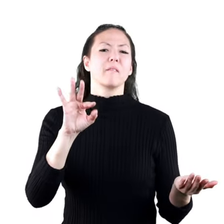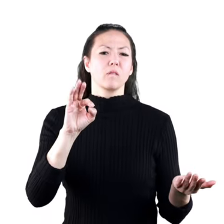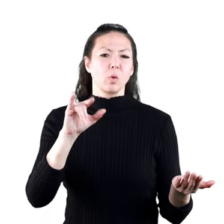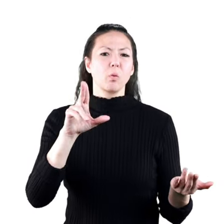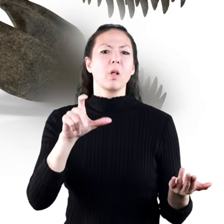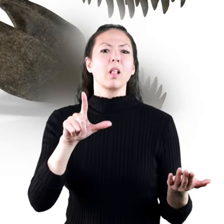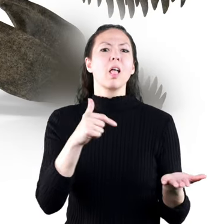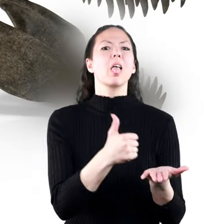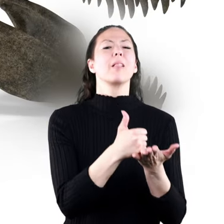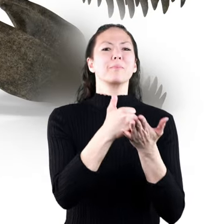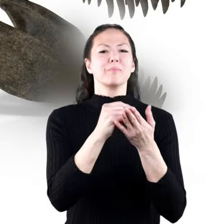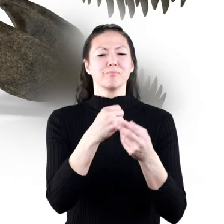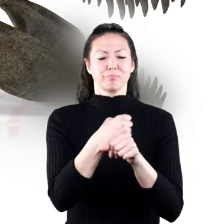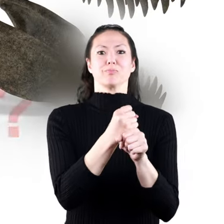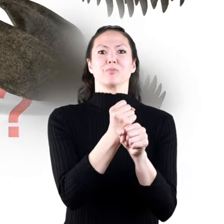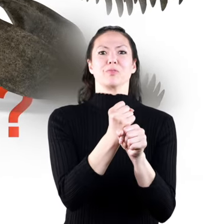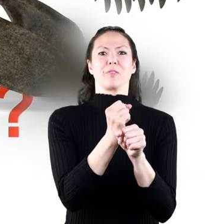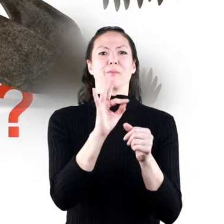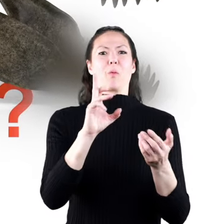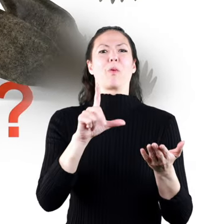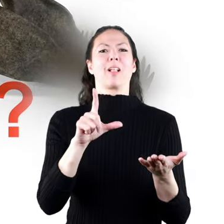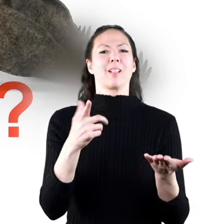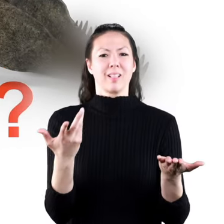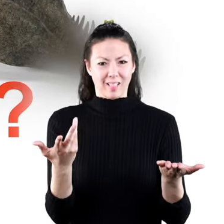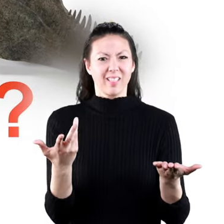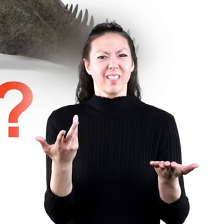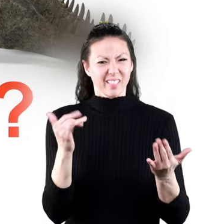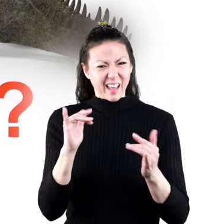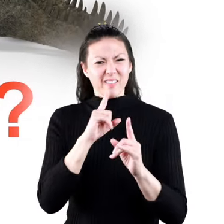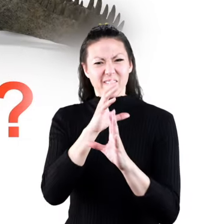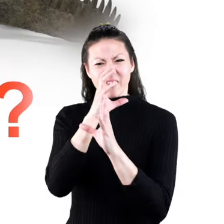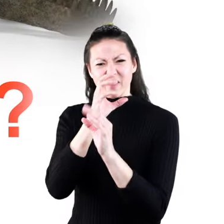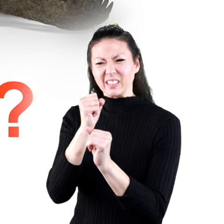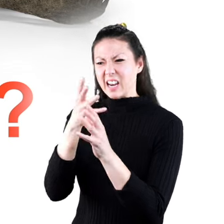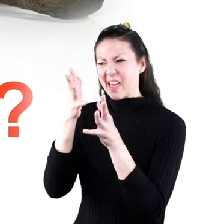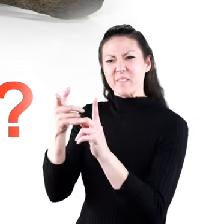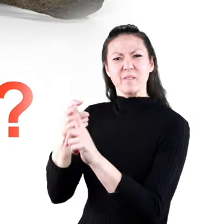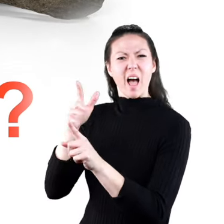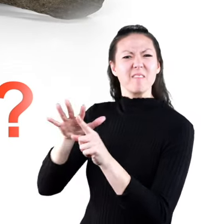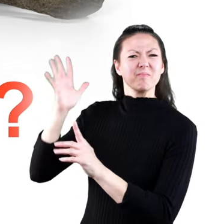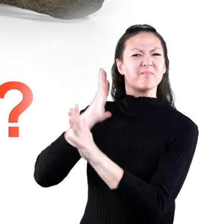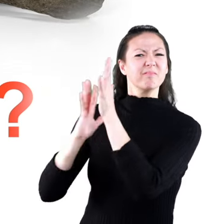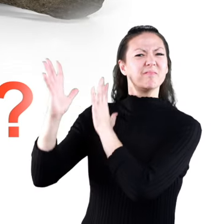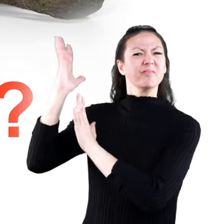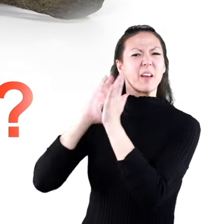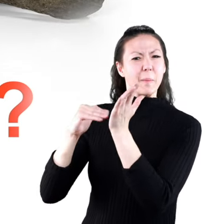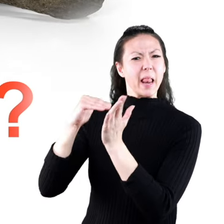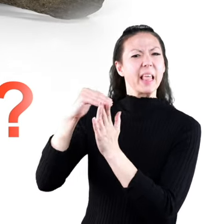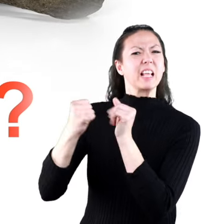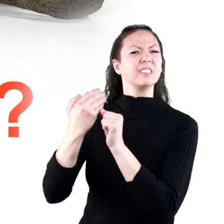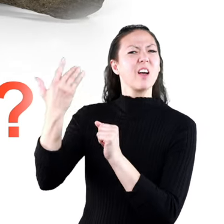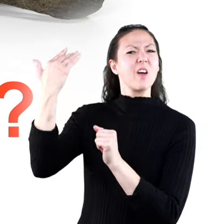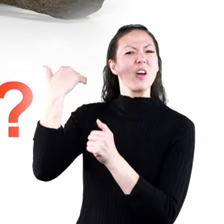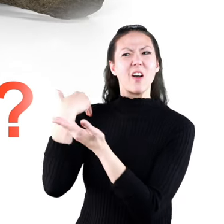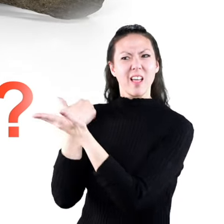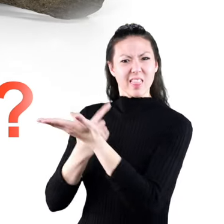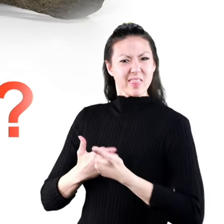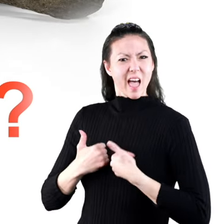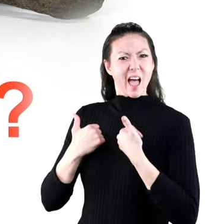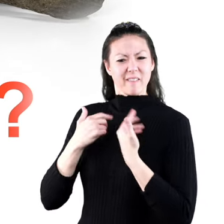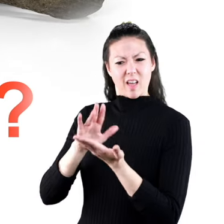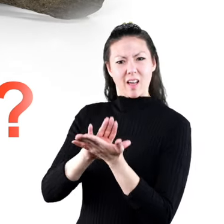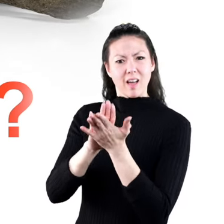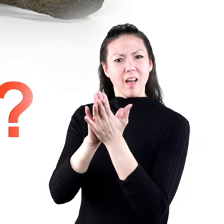that comes from fossils. So, just how did the fossils that are left behind for millions of years of